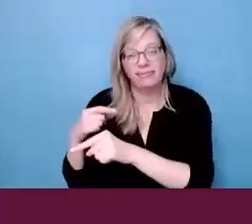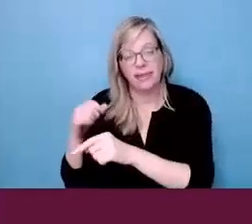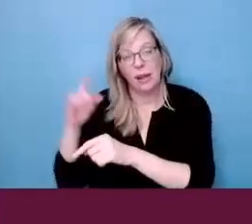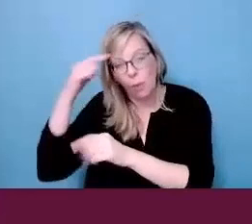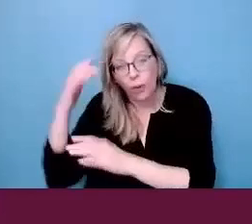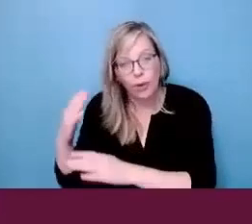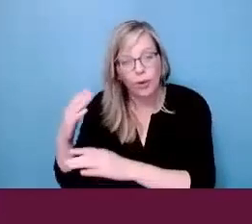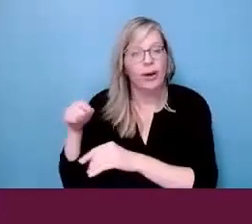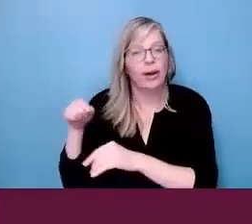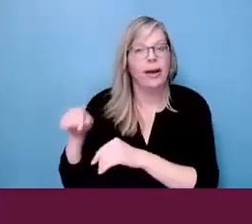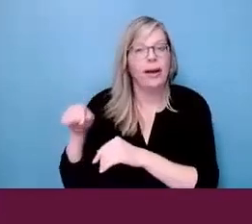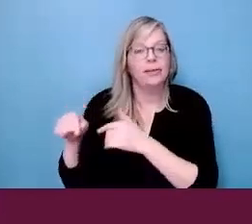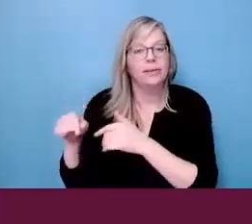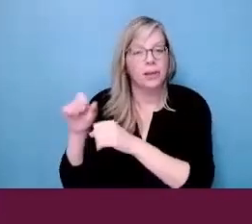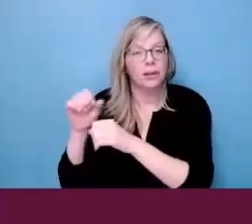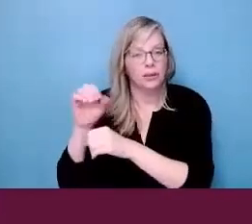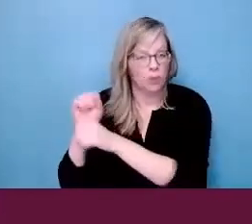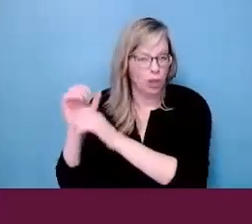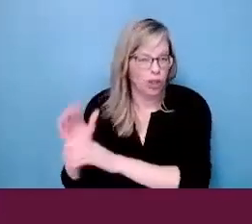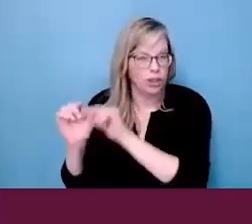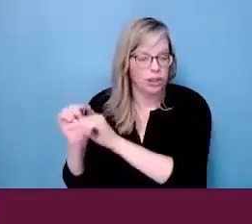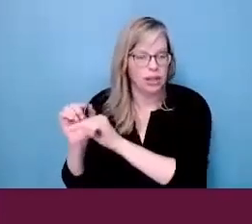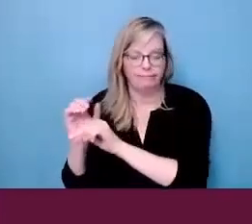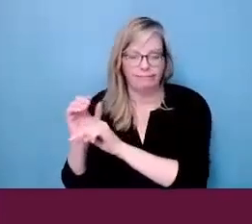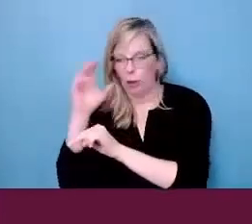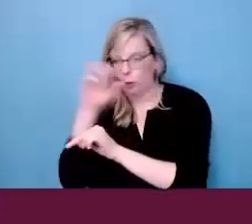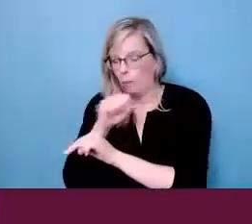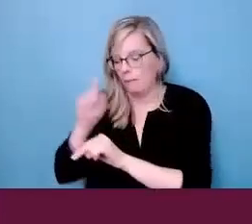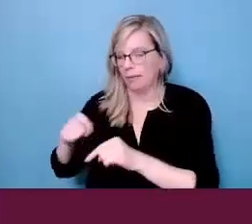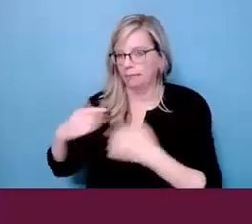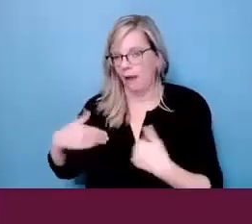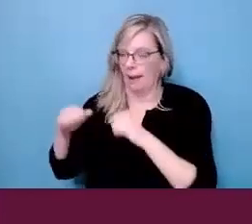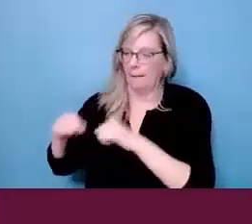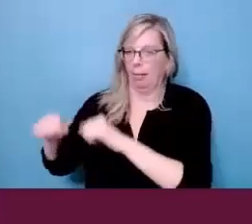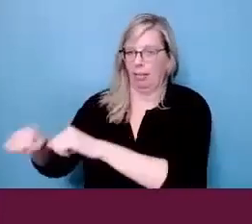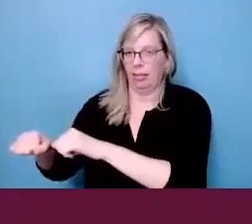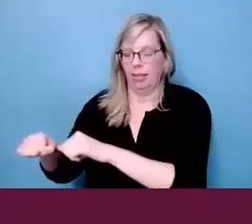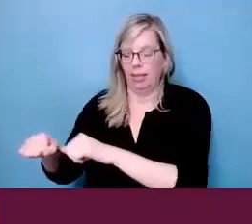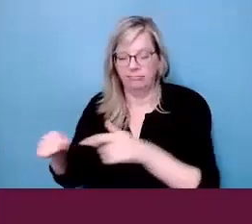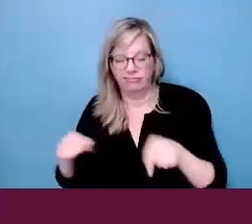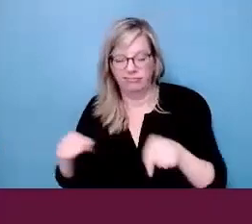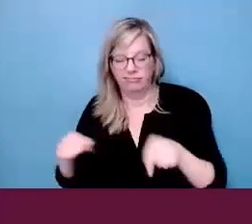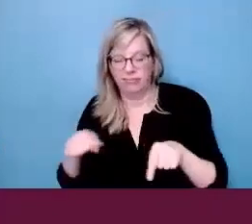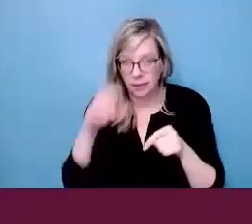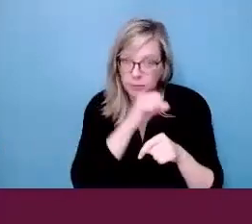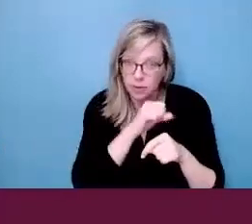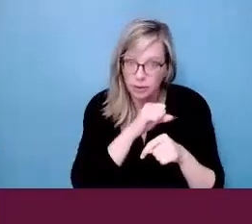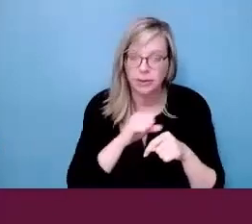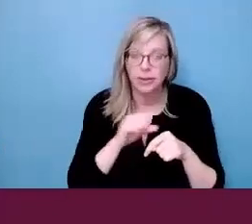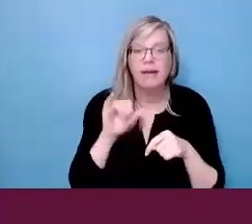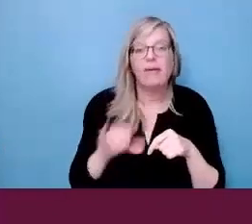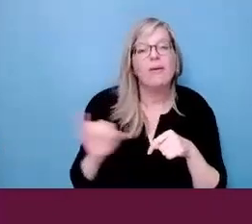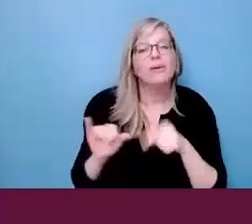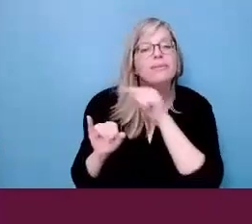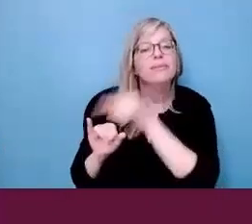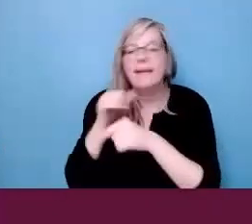ableist assumptions of both employers and coworkers, and just a general ignorance towards